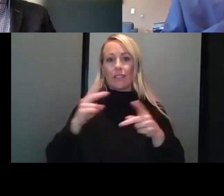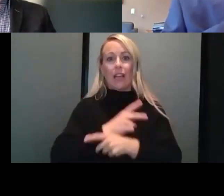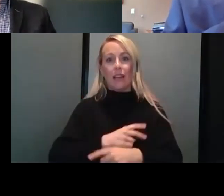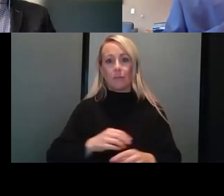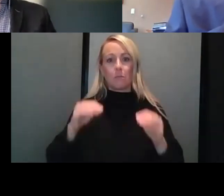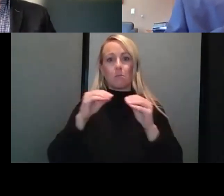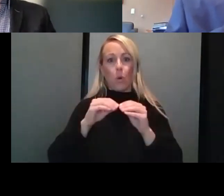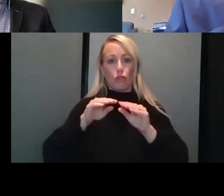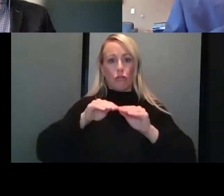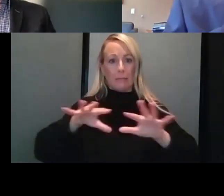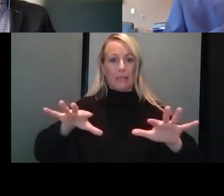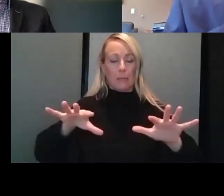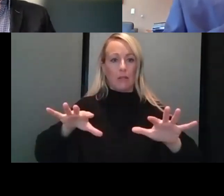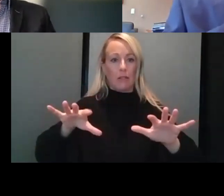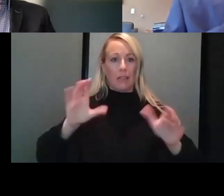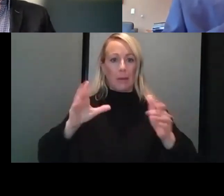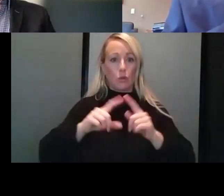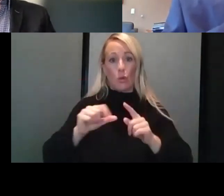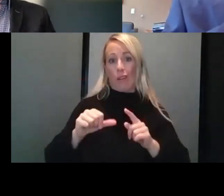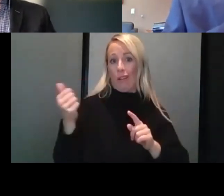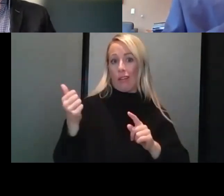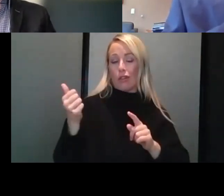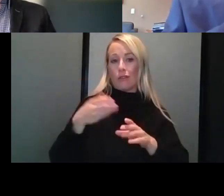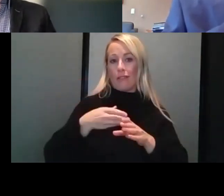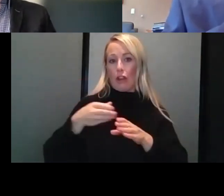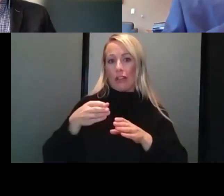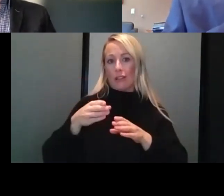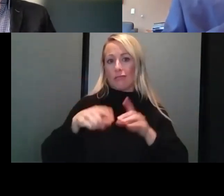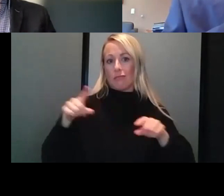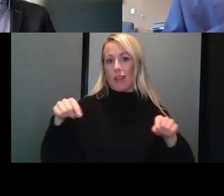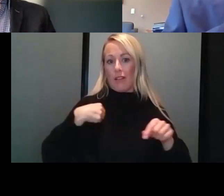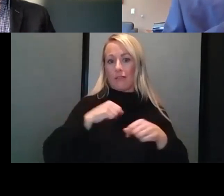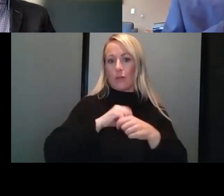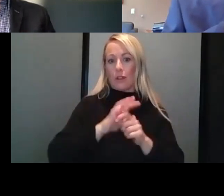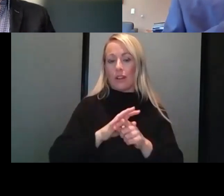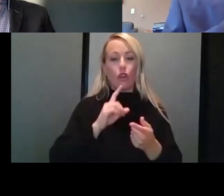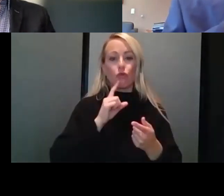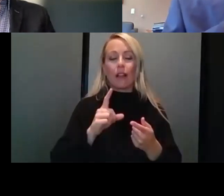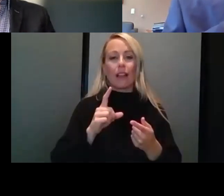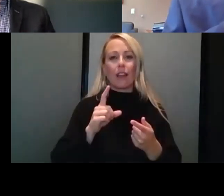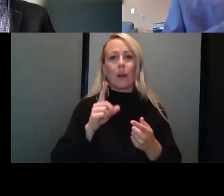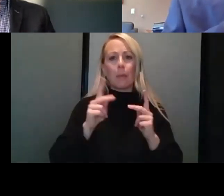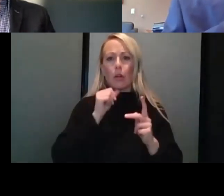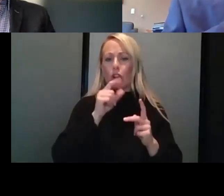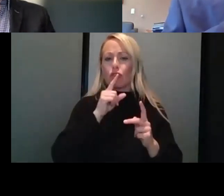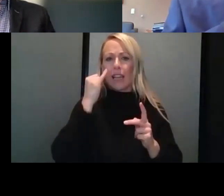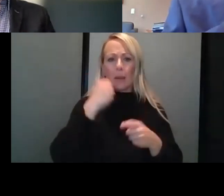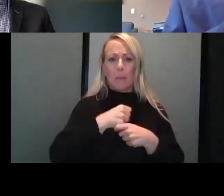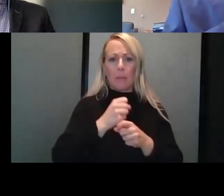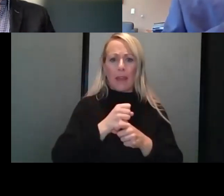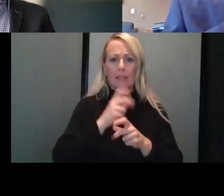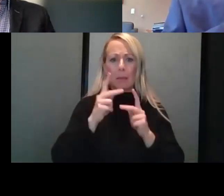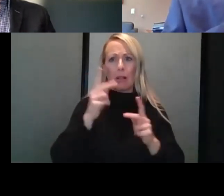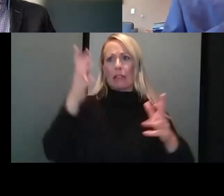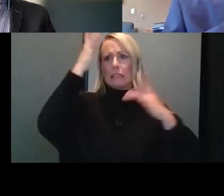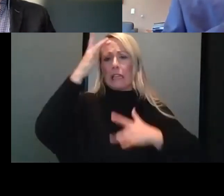transmissible than the prior variants. There's a lot of argument about whether it makes people sicker. And that'll get sorted